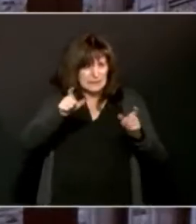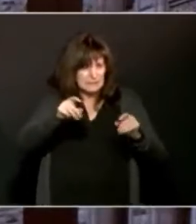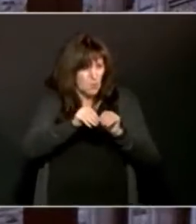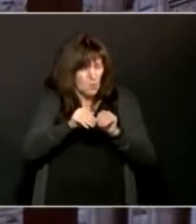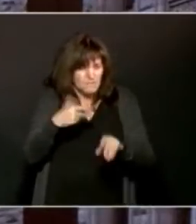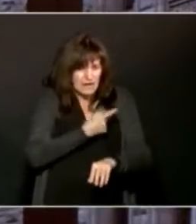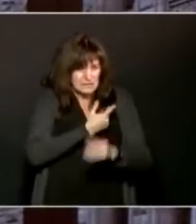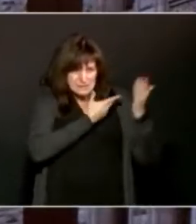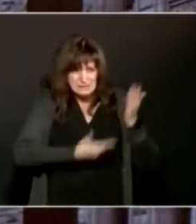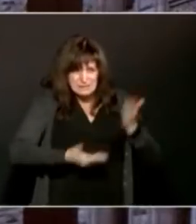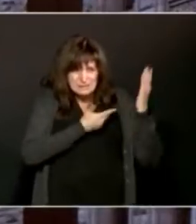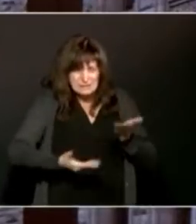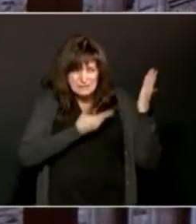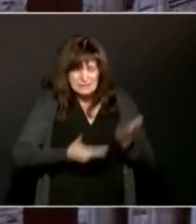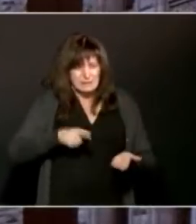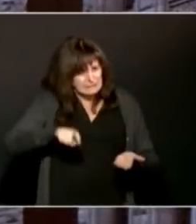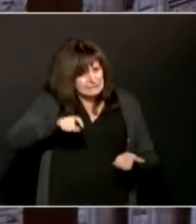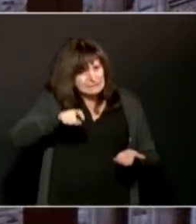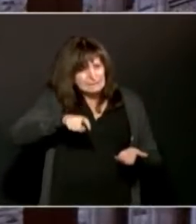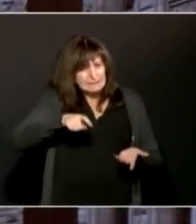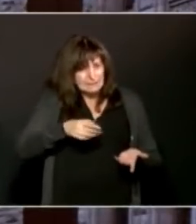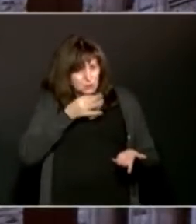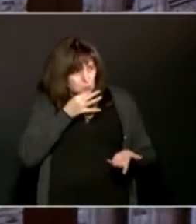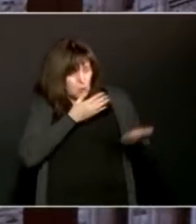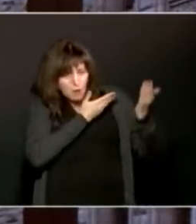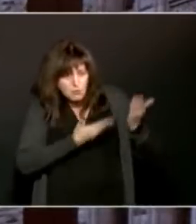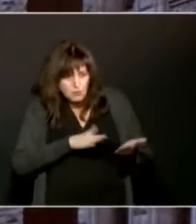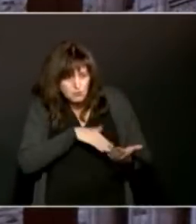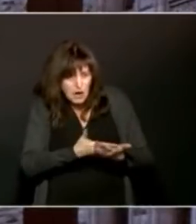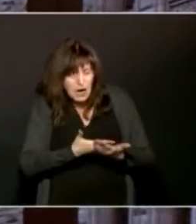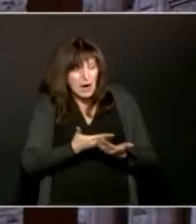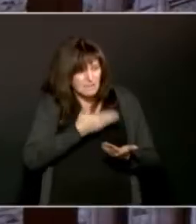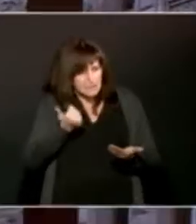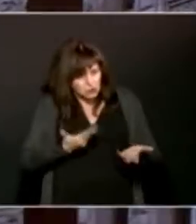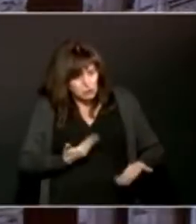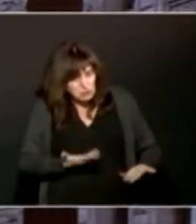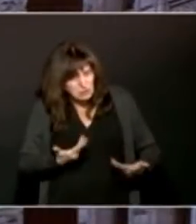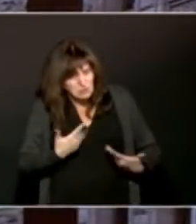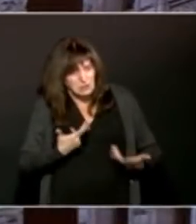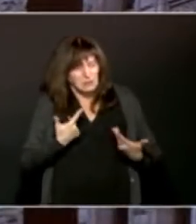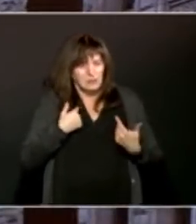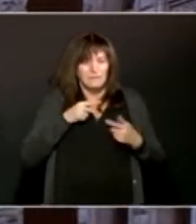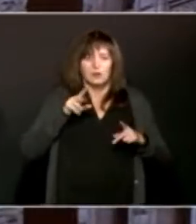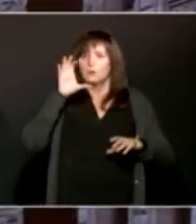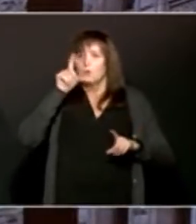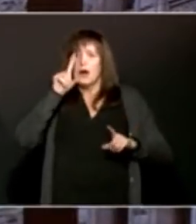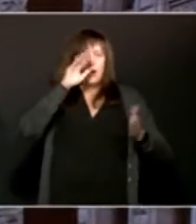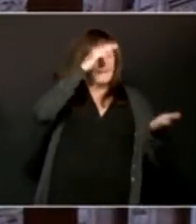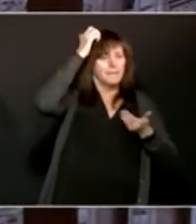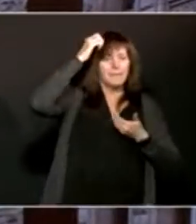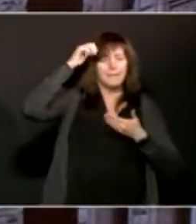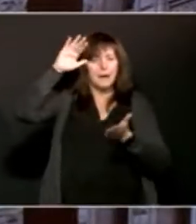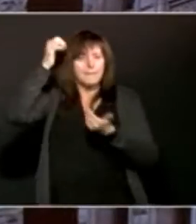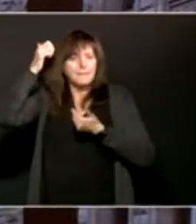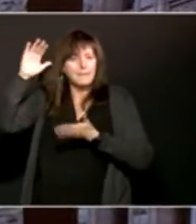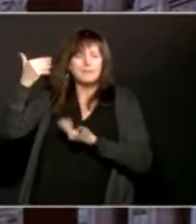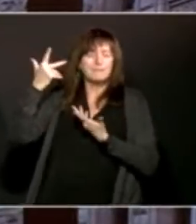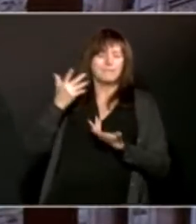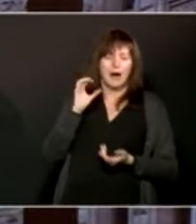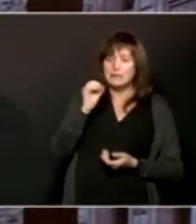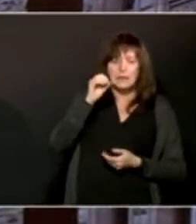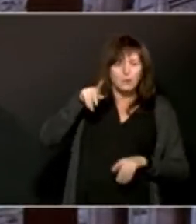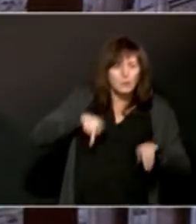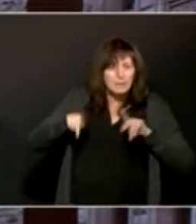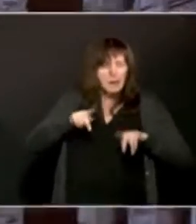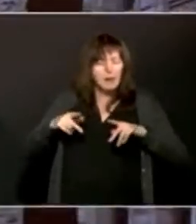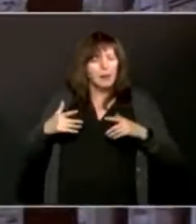we get them the better and we're looking all over and trying to get those so that the people of Ontario who have shown great anticipation and enthusiasm and